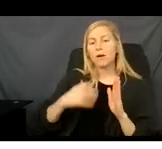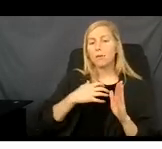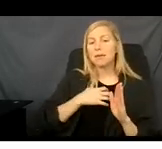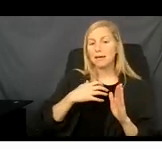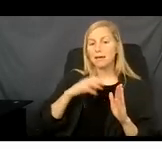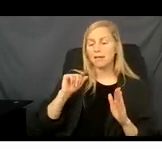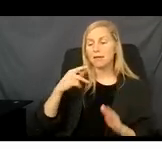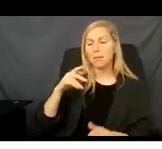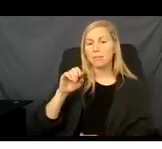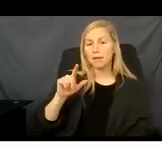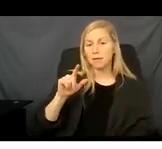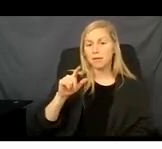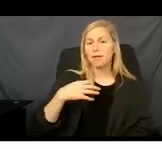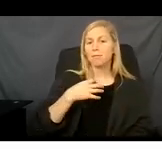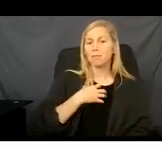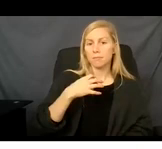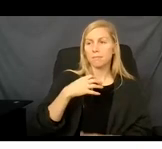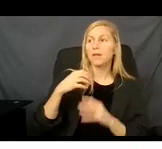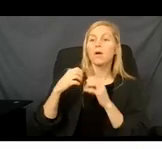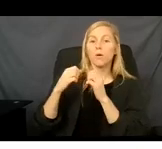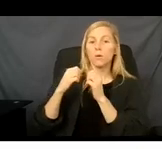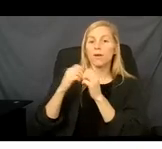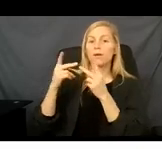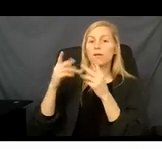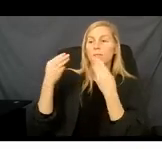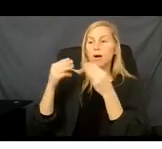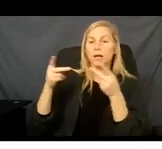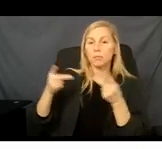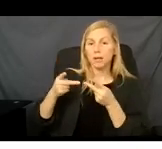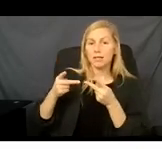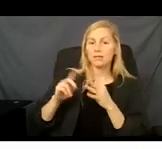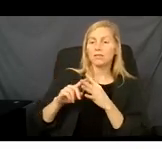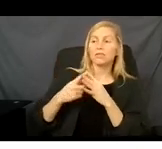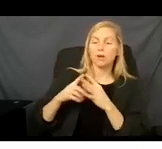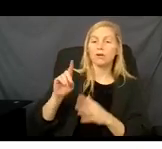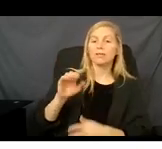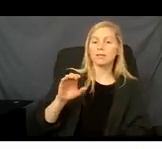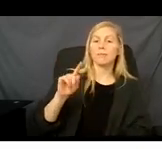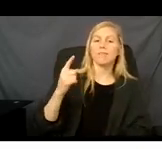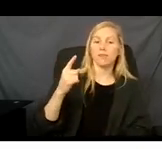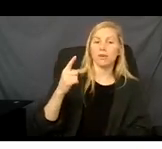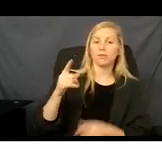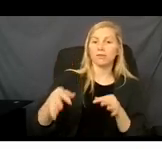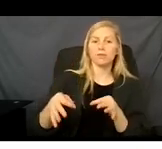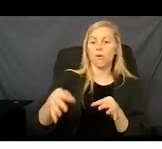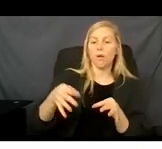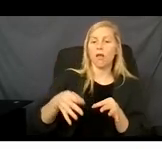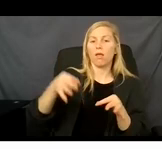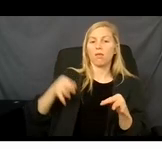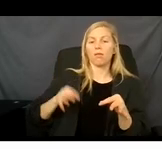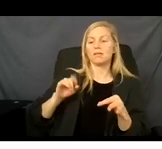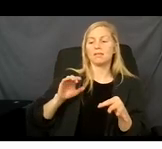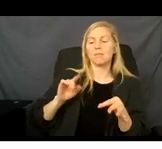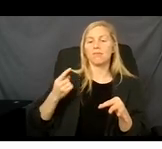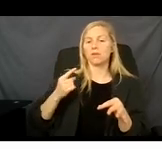an appeal with the marketplace for the start date of December 1 instead of January 1. Once you have an